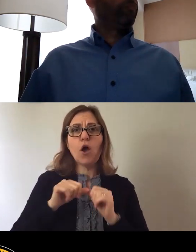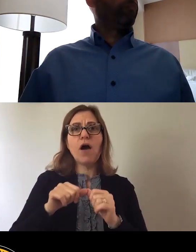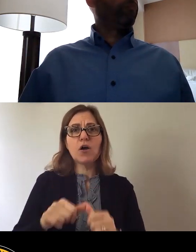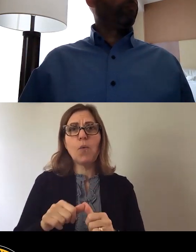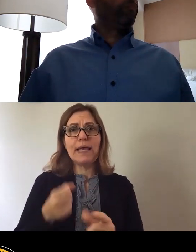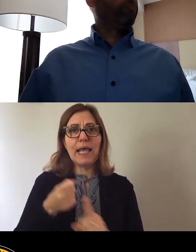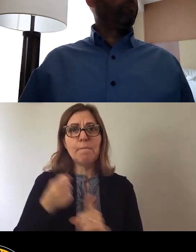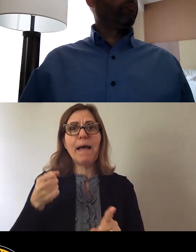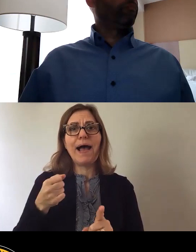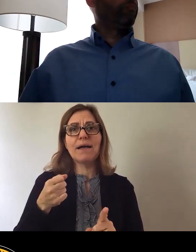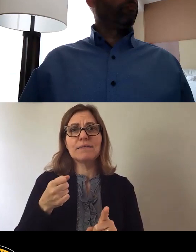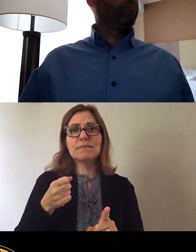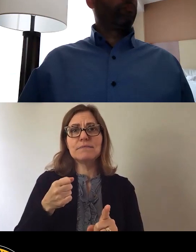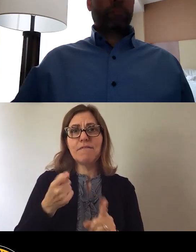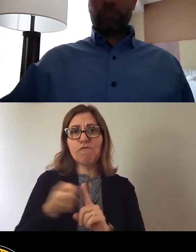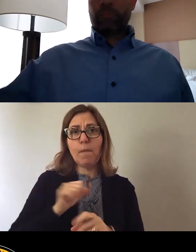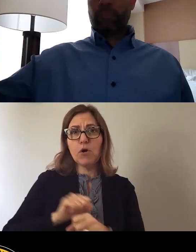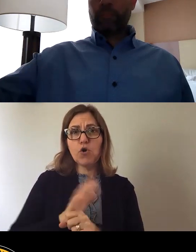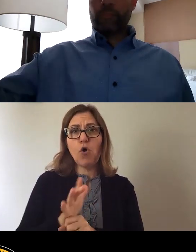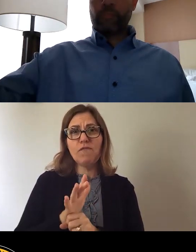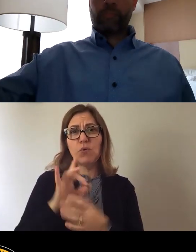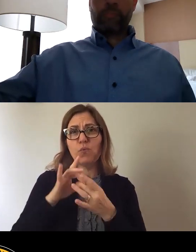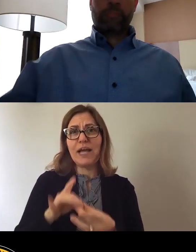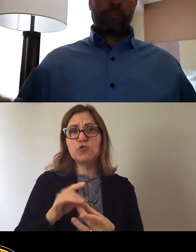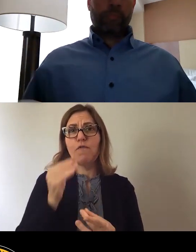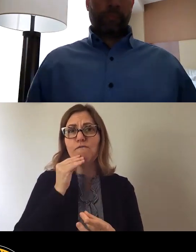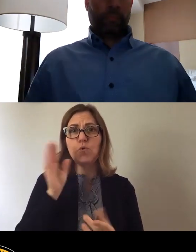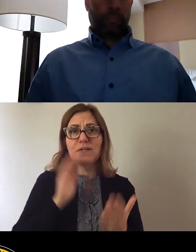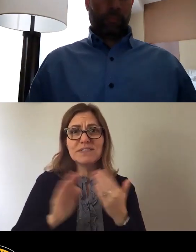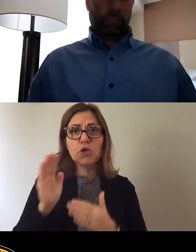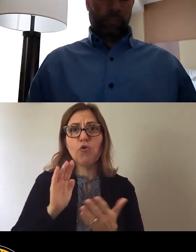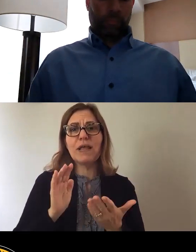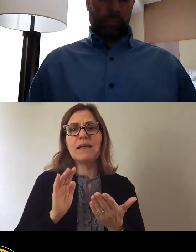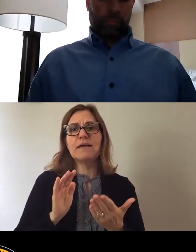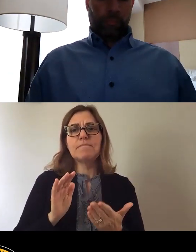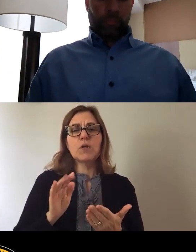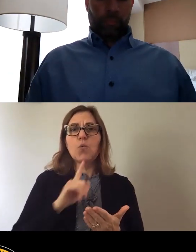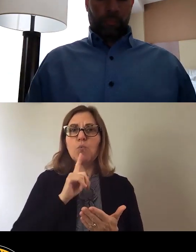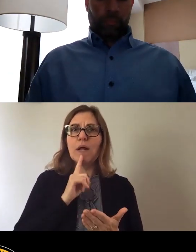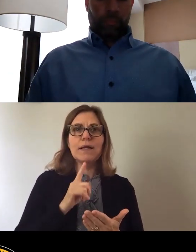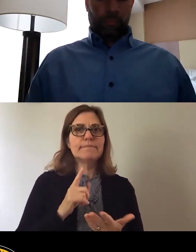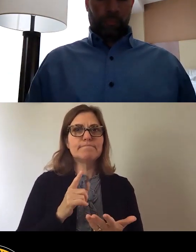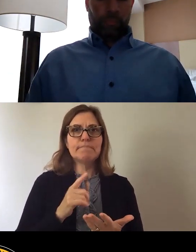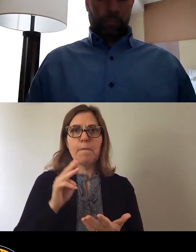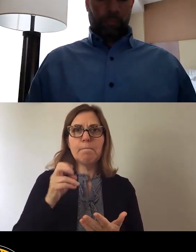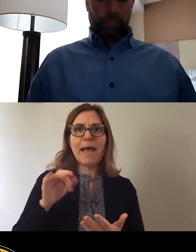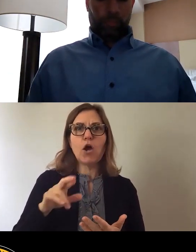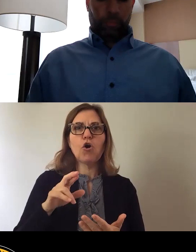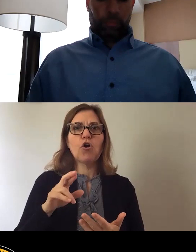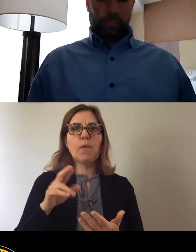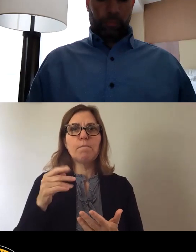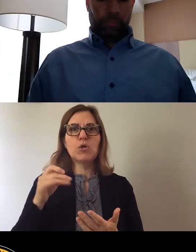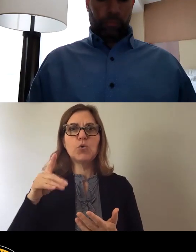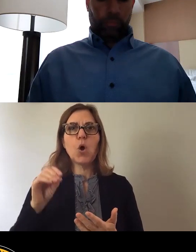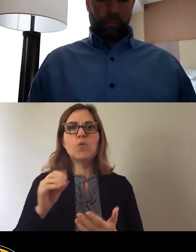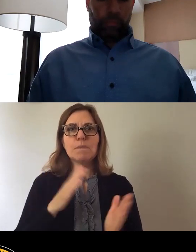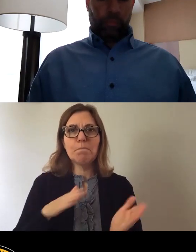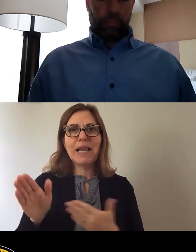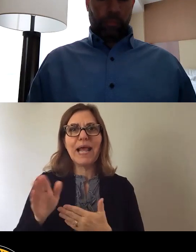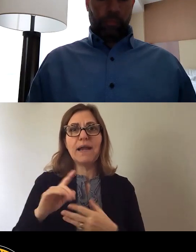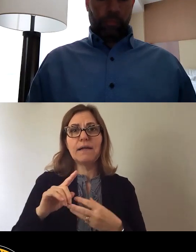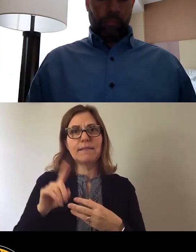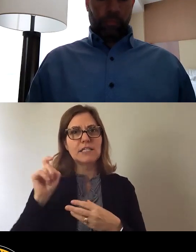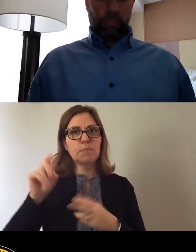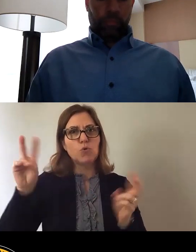on food security. It is outrageous to me that Mayor Perduto's plan that is supposed to, quote, invest in people